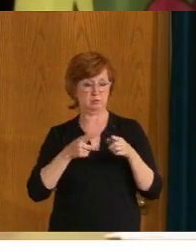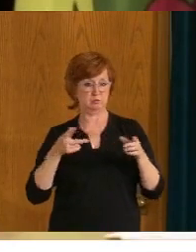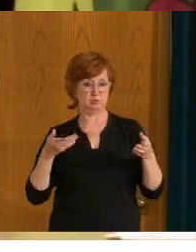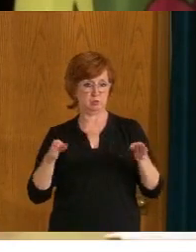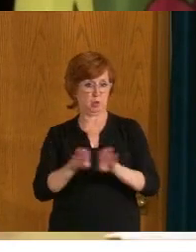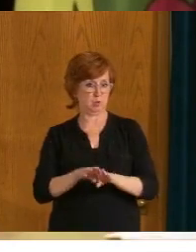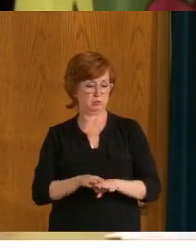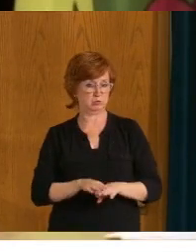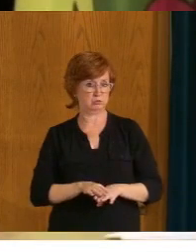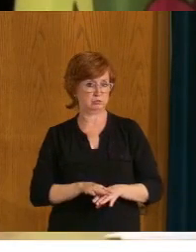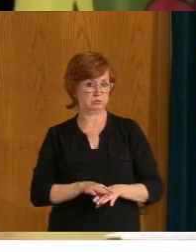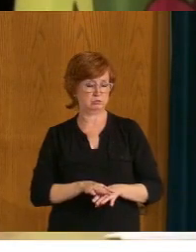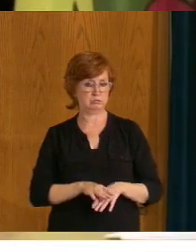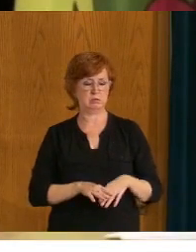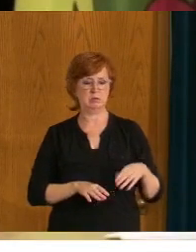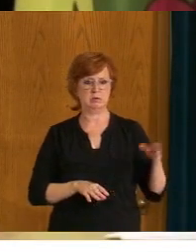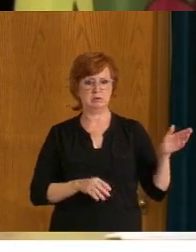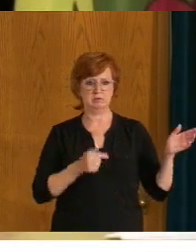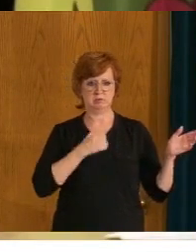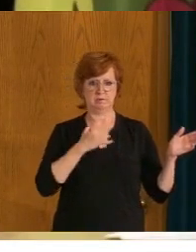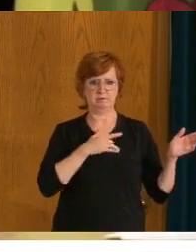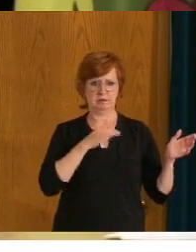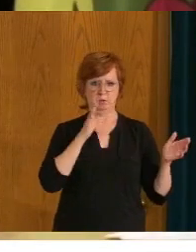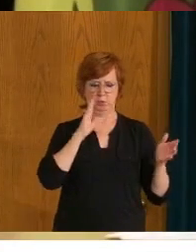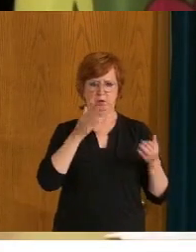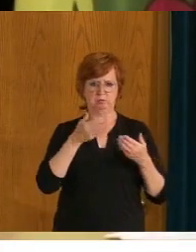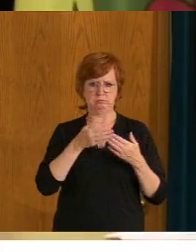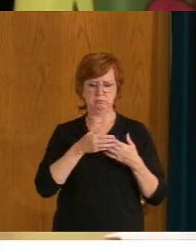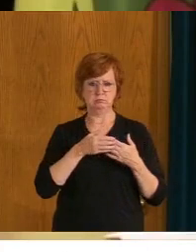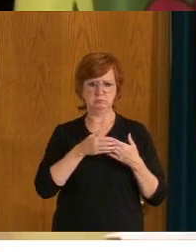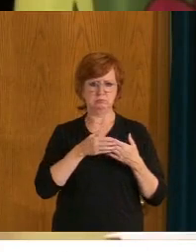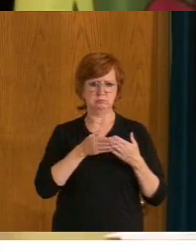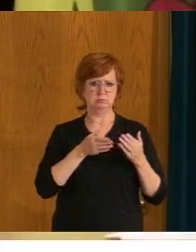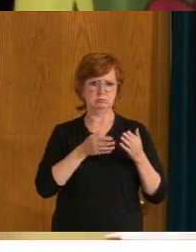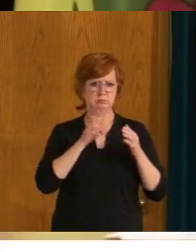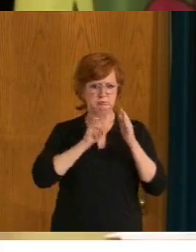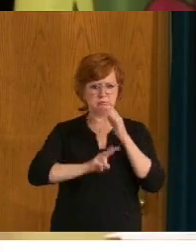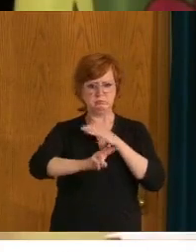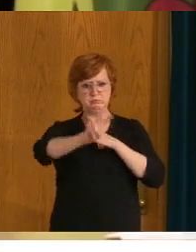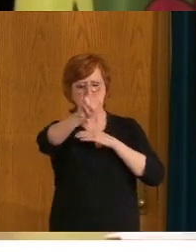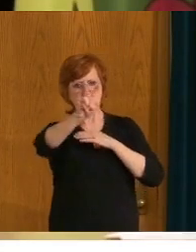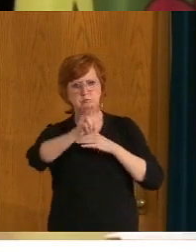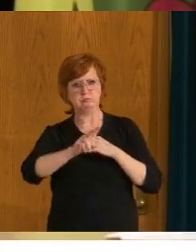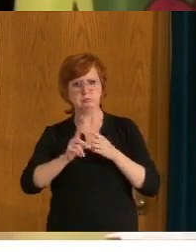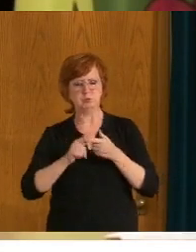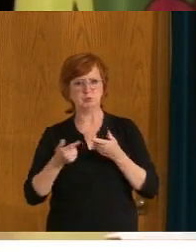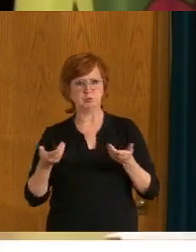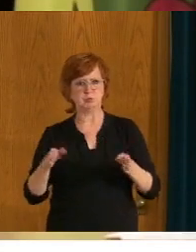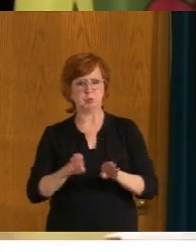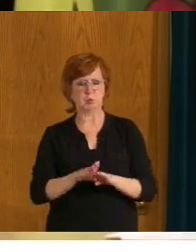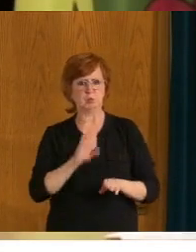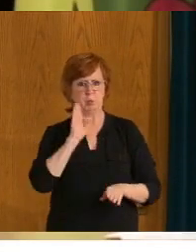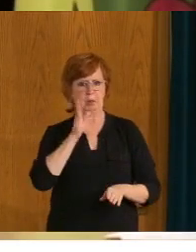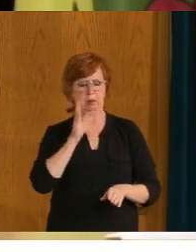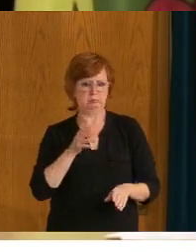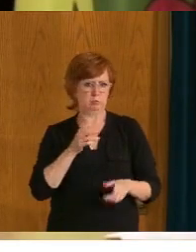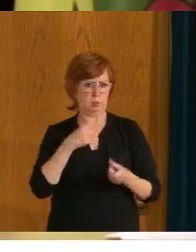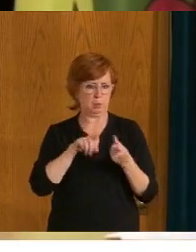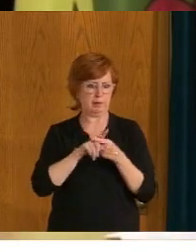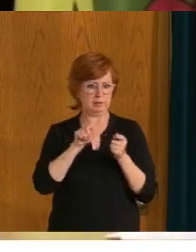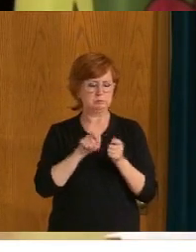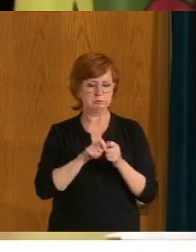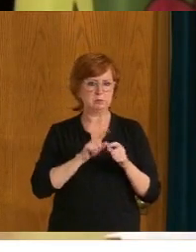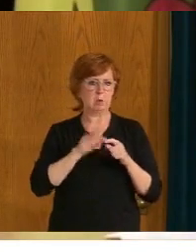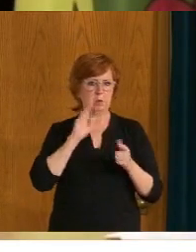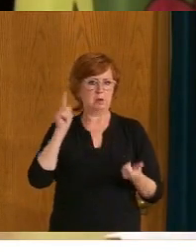Well, think it's fair to say at some point in time, they will be, uh, scaled back. If you look at the, the last week, I think we've delivered, I think I mentioned